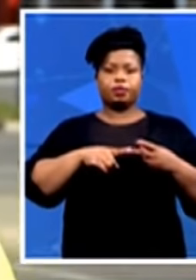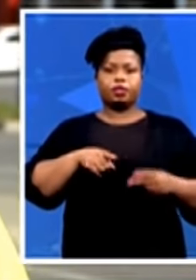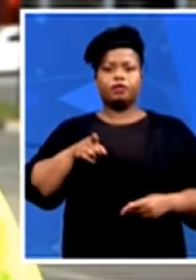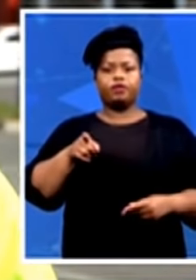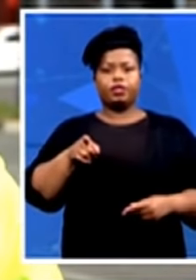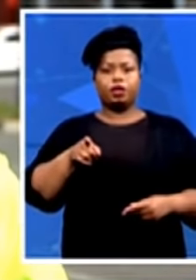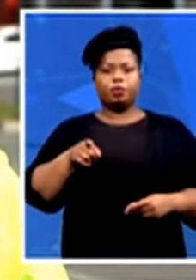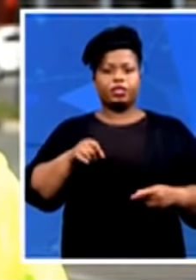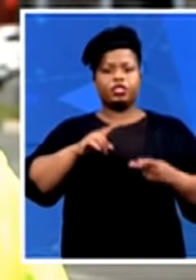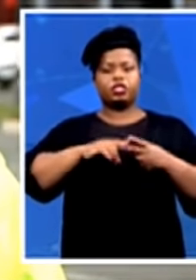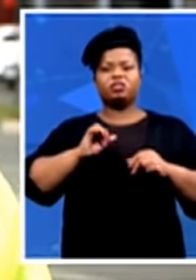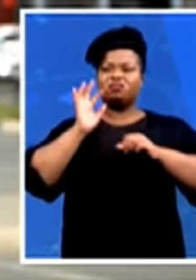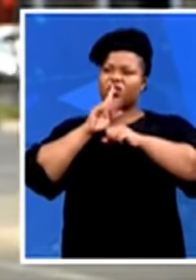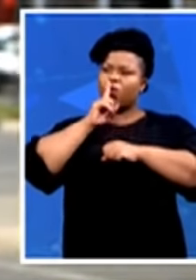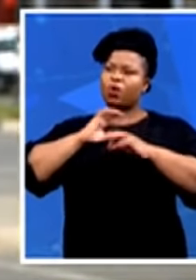Yeah.